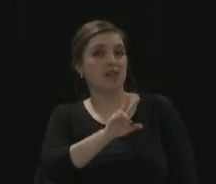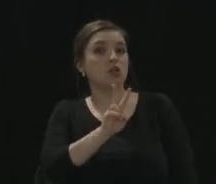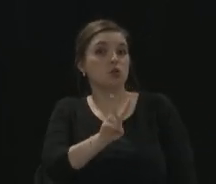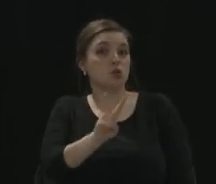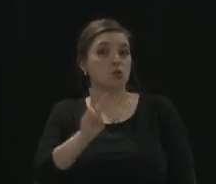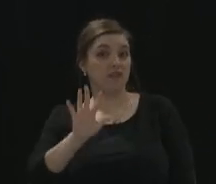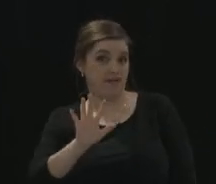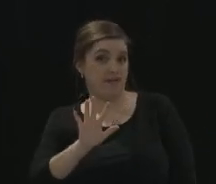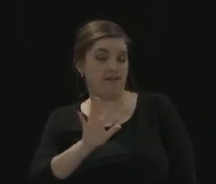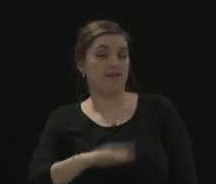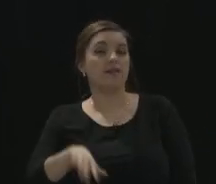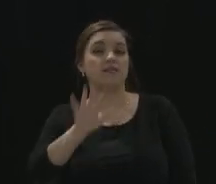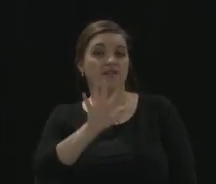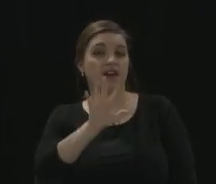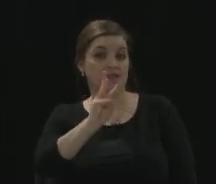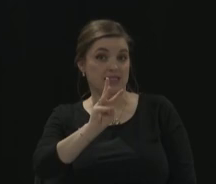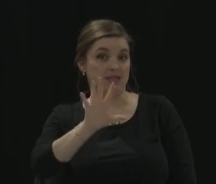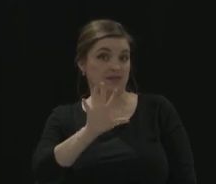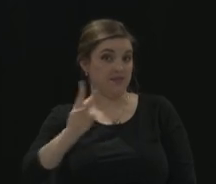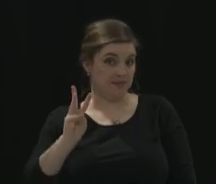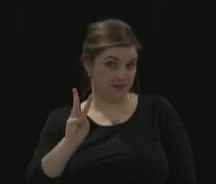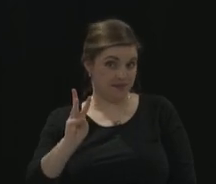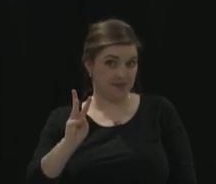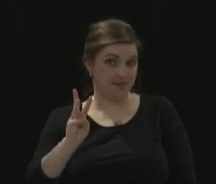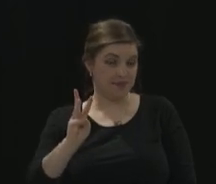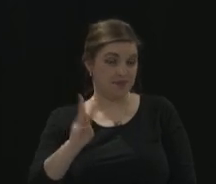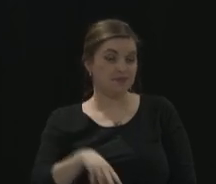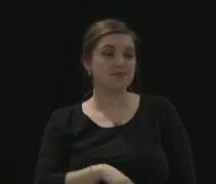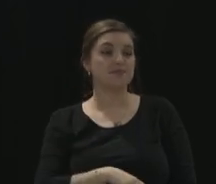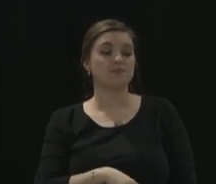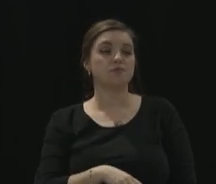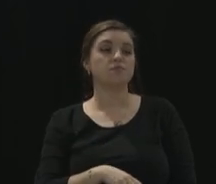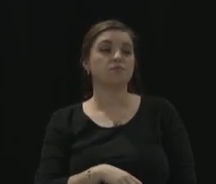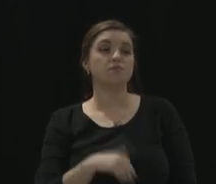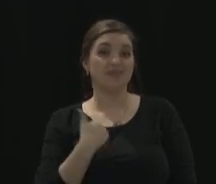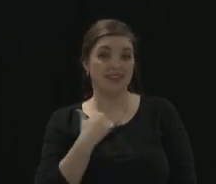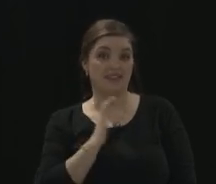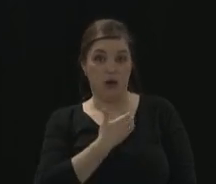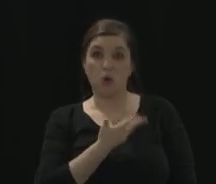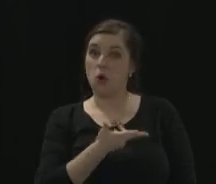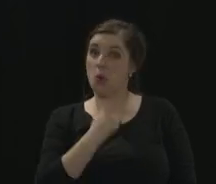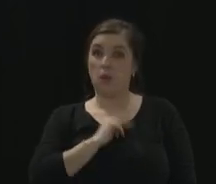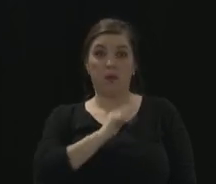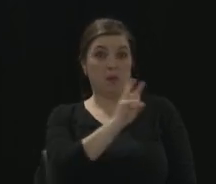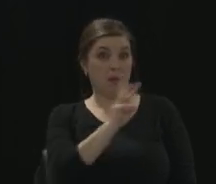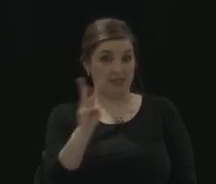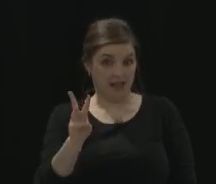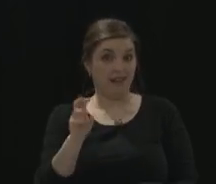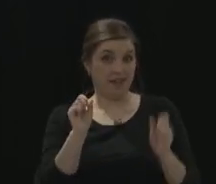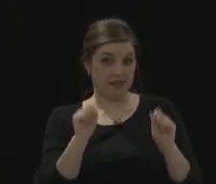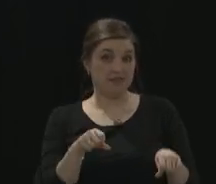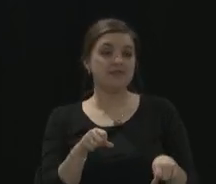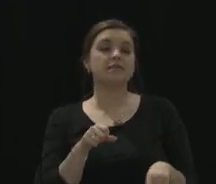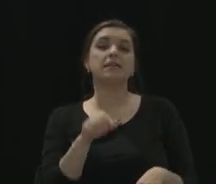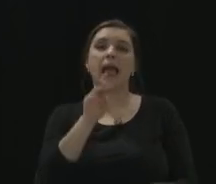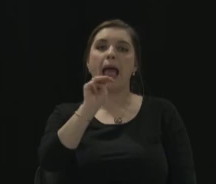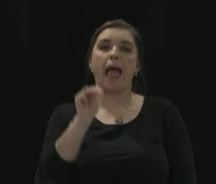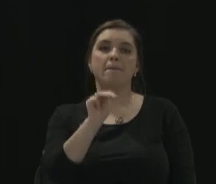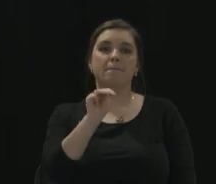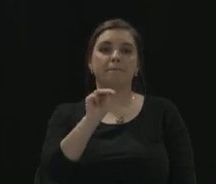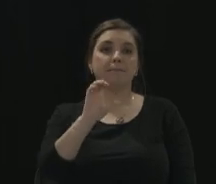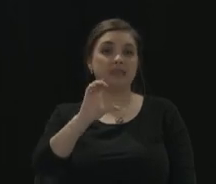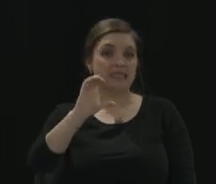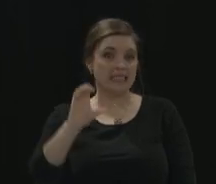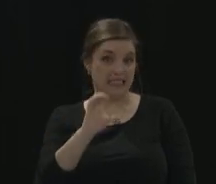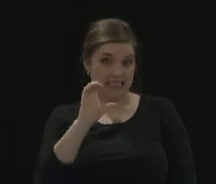-5656. We have our own website and you can respond to it. It's mc